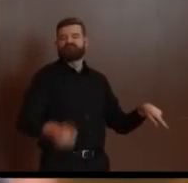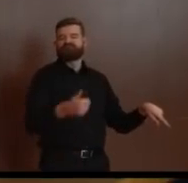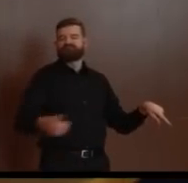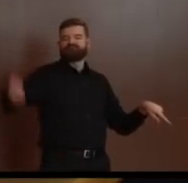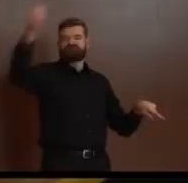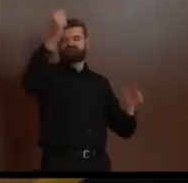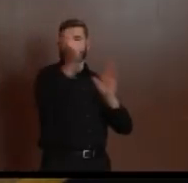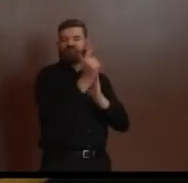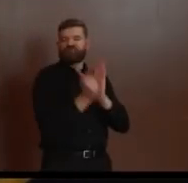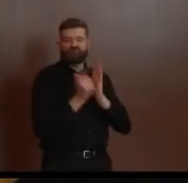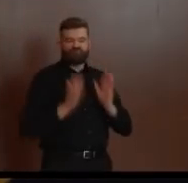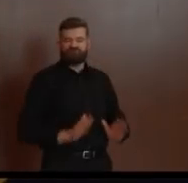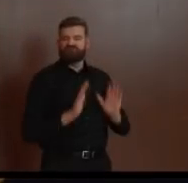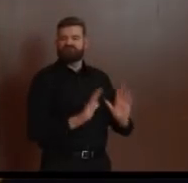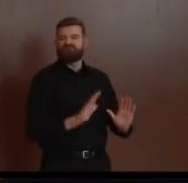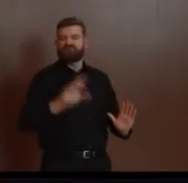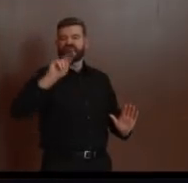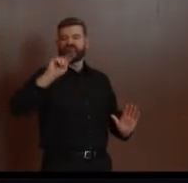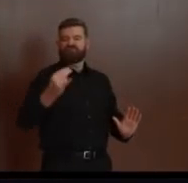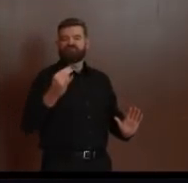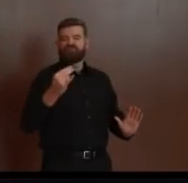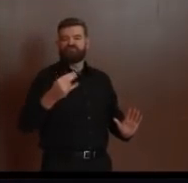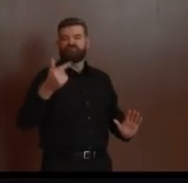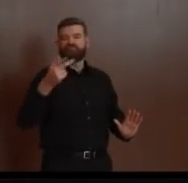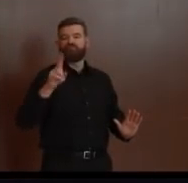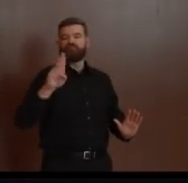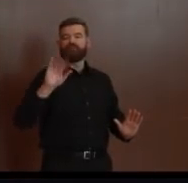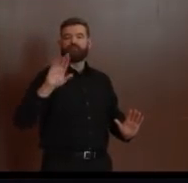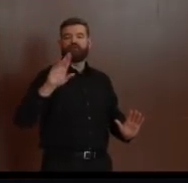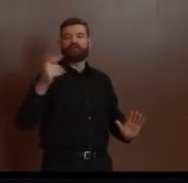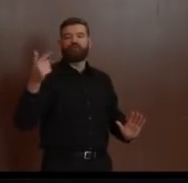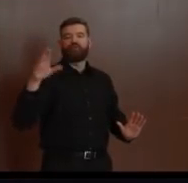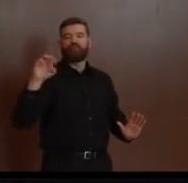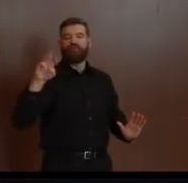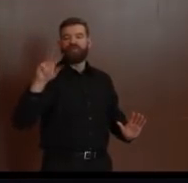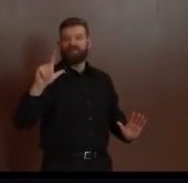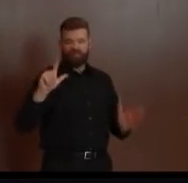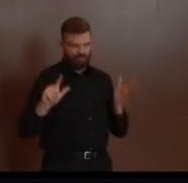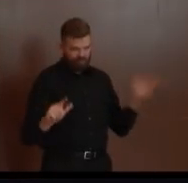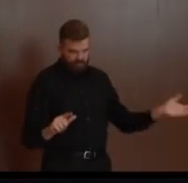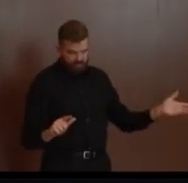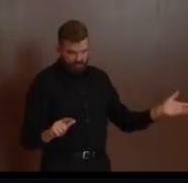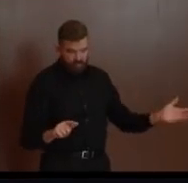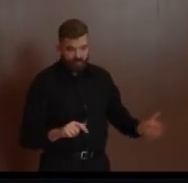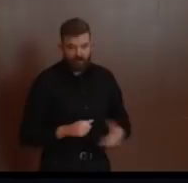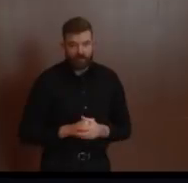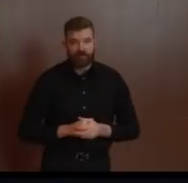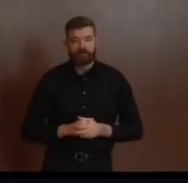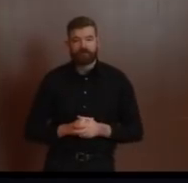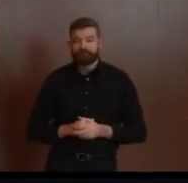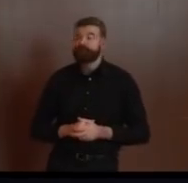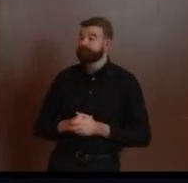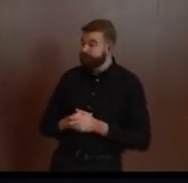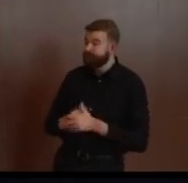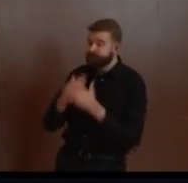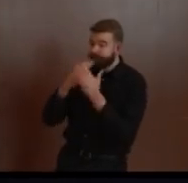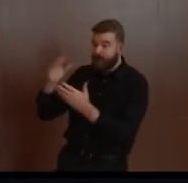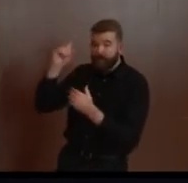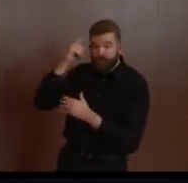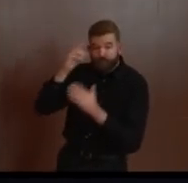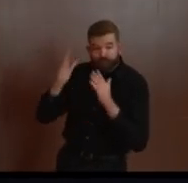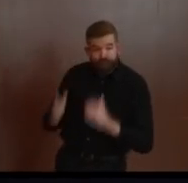Governor, and thank you for inviting me to today's briefing. And thank you for your leadership as we work together to meet these unprecedented challenges.